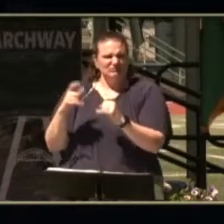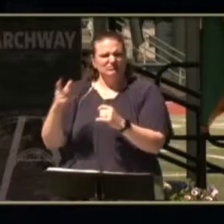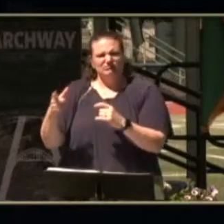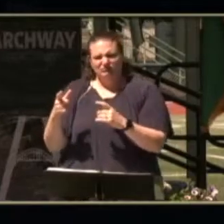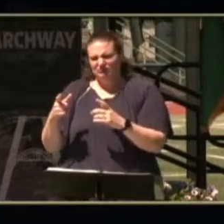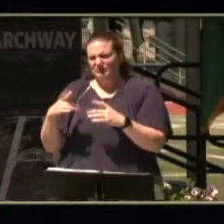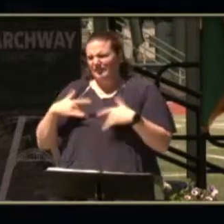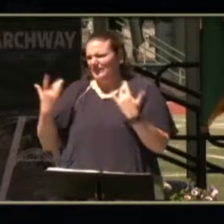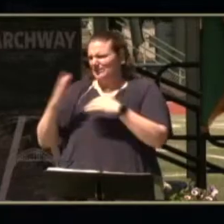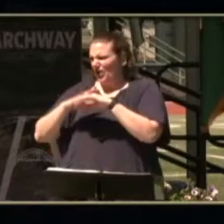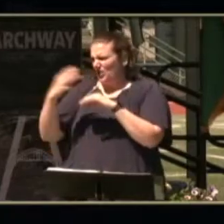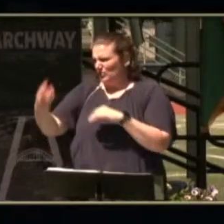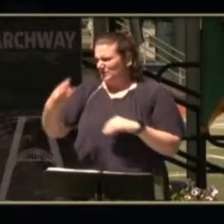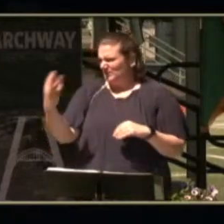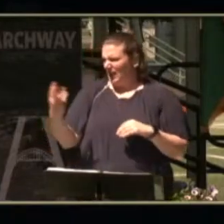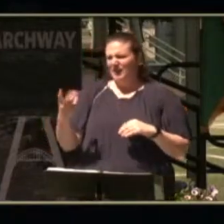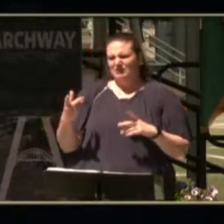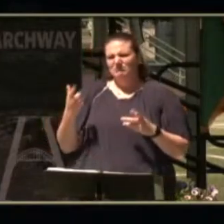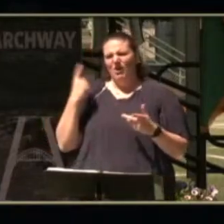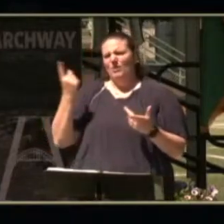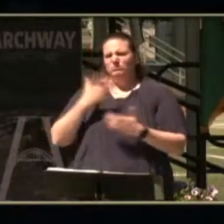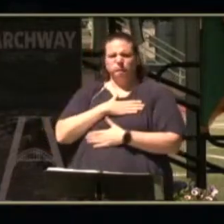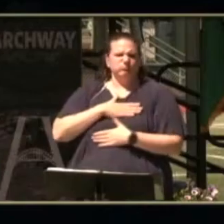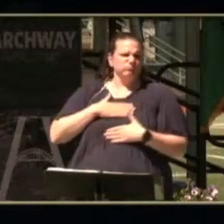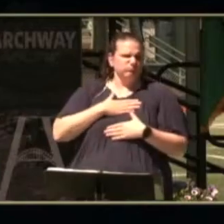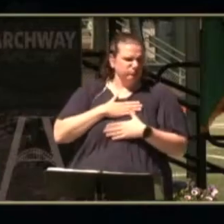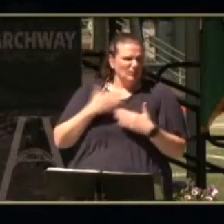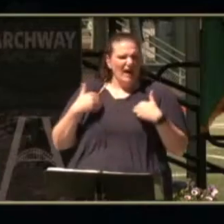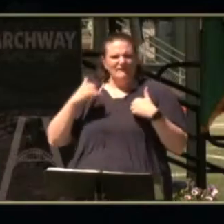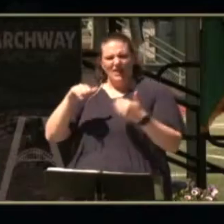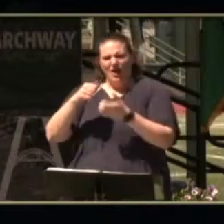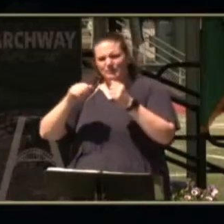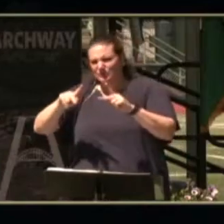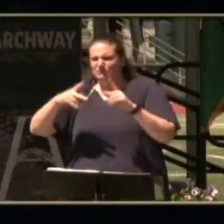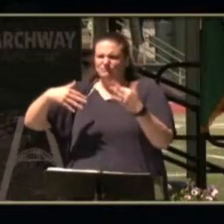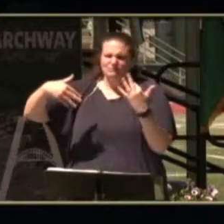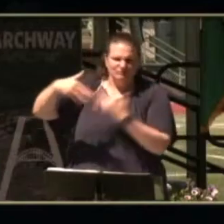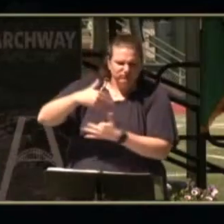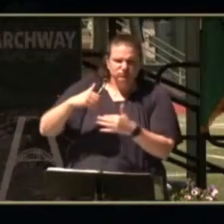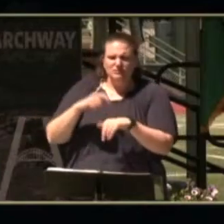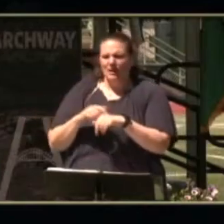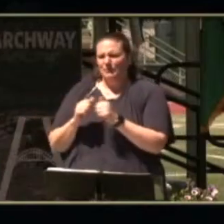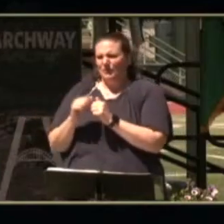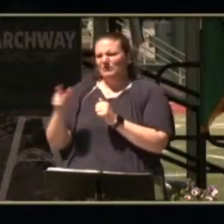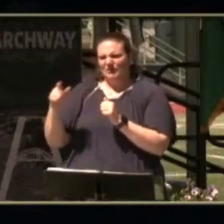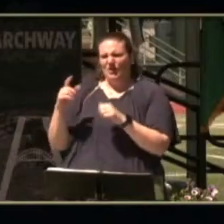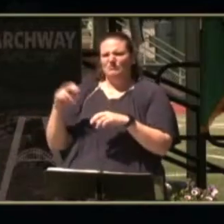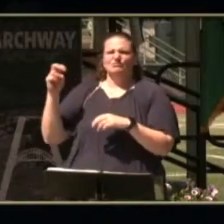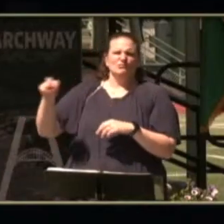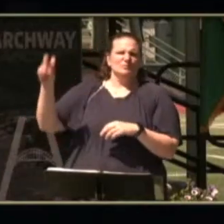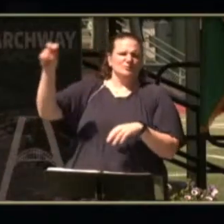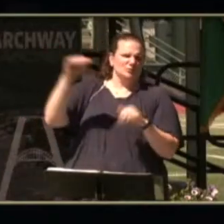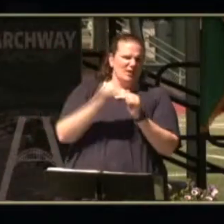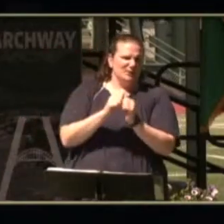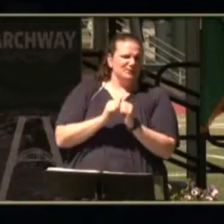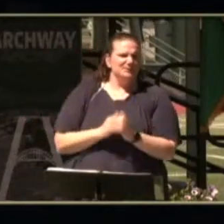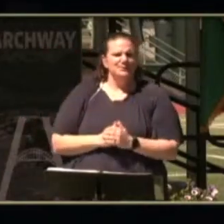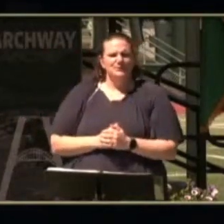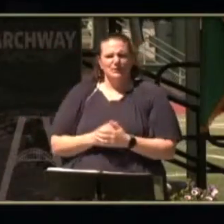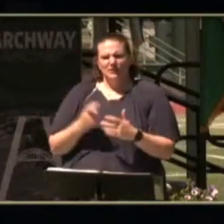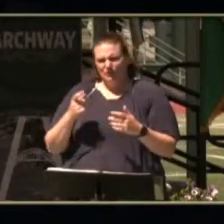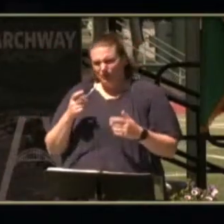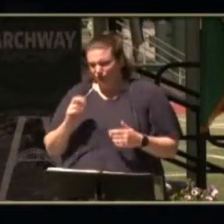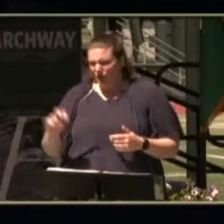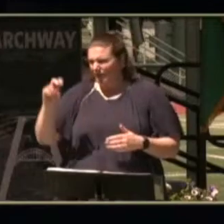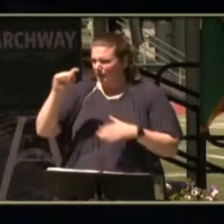events on wednesdays and i always enjoyed when i'd have the opportunity to spend time with juliet on these trips during the travel